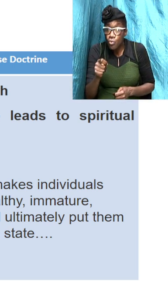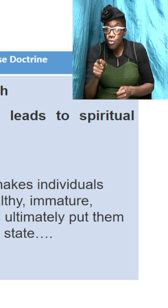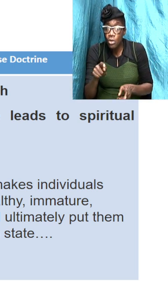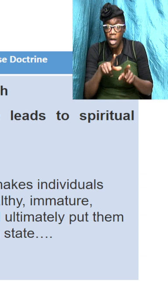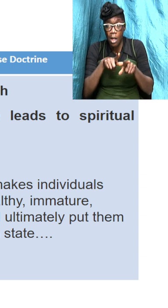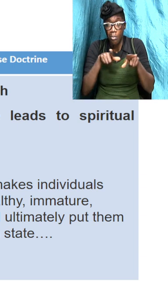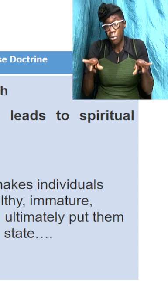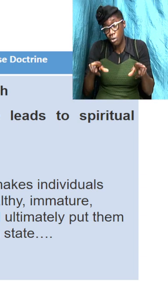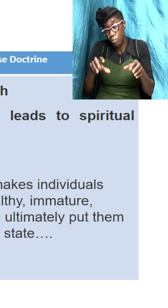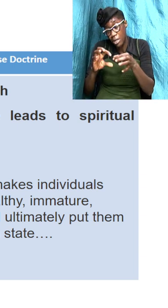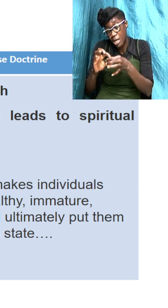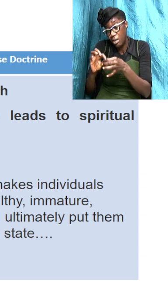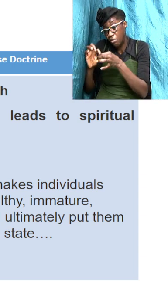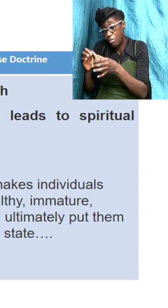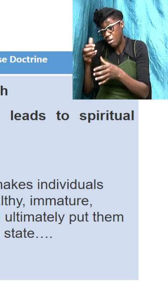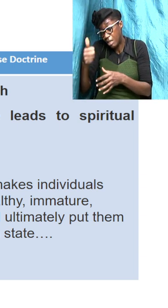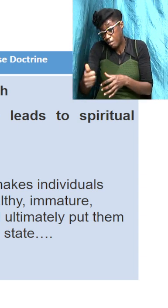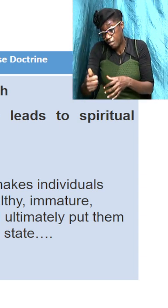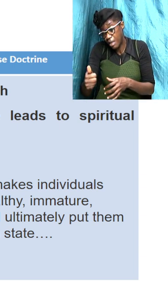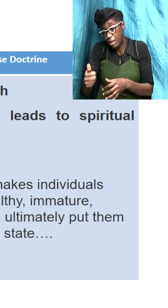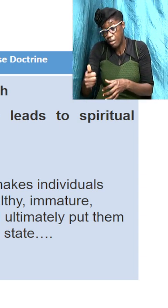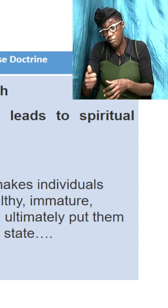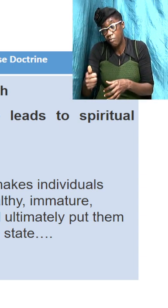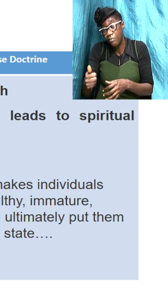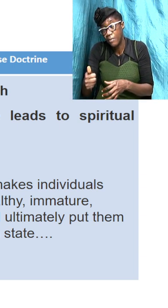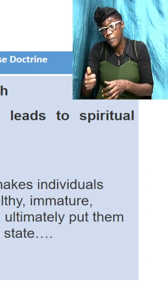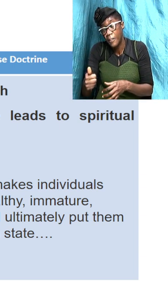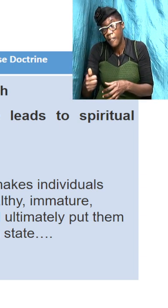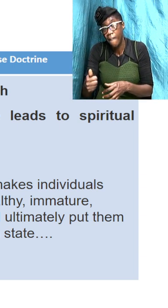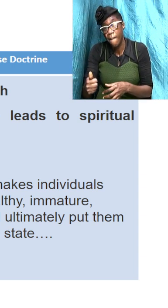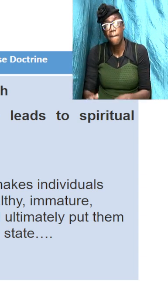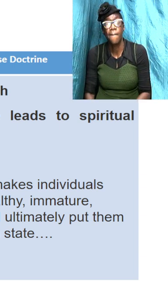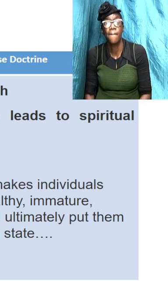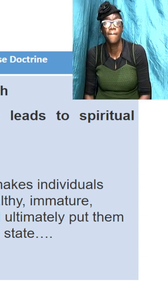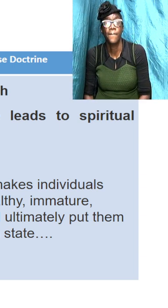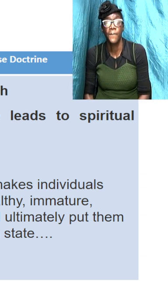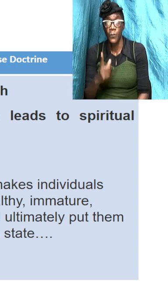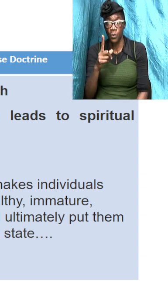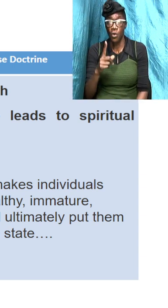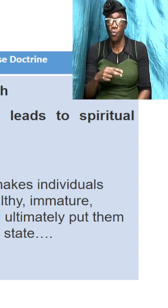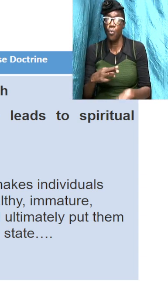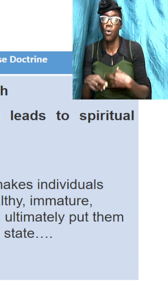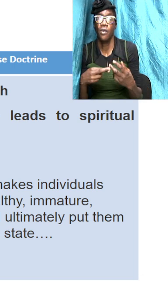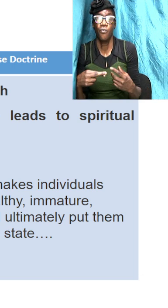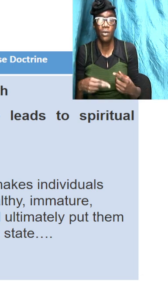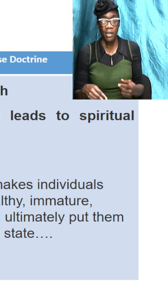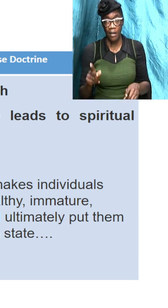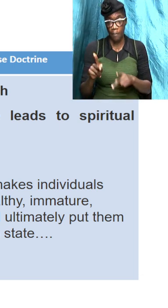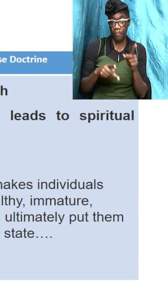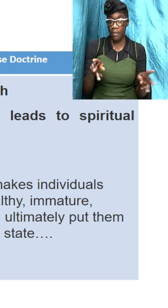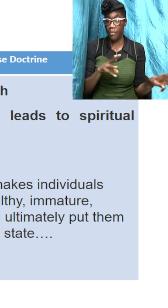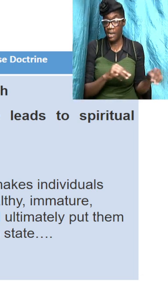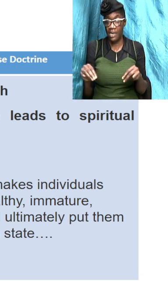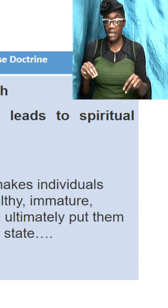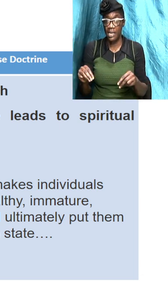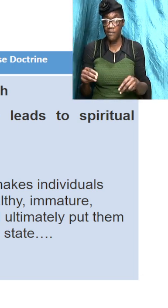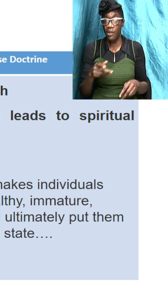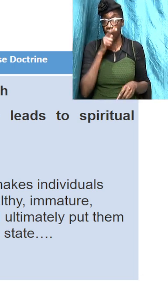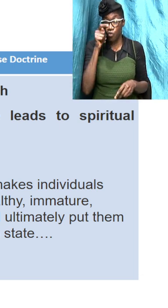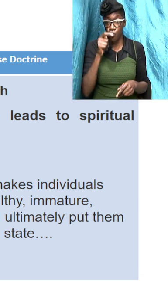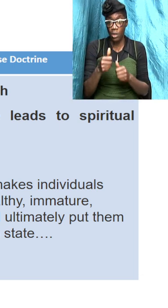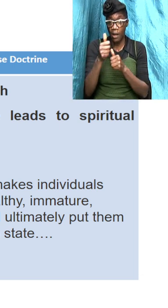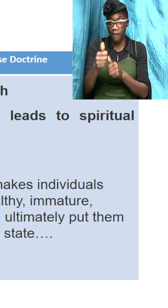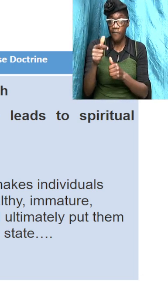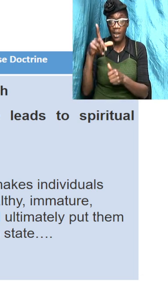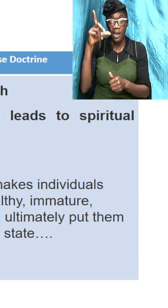join yourself to them and one of the reasons why people leave the truth and follow a lie